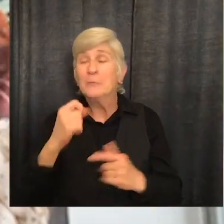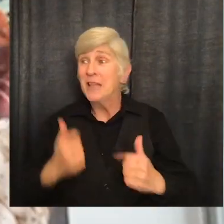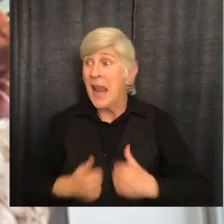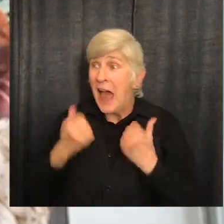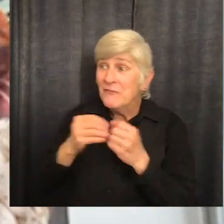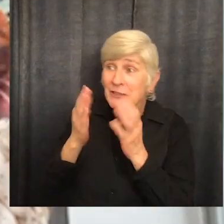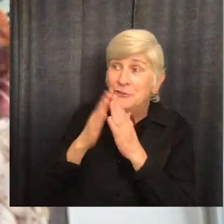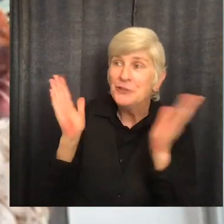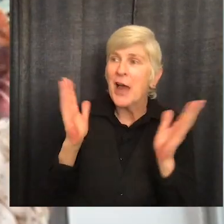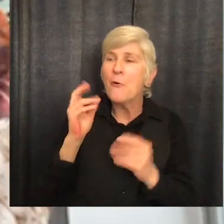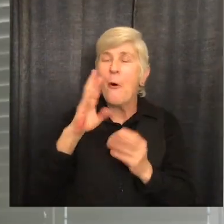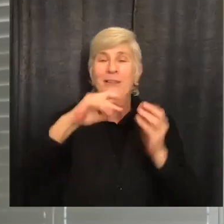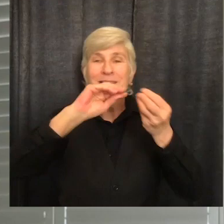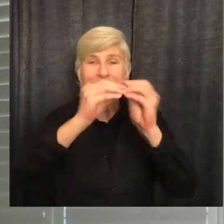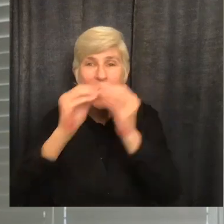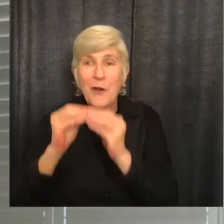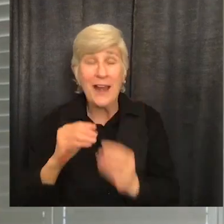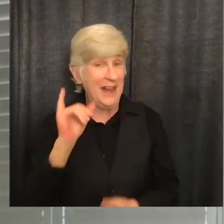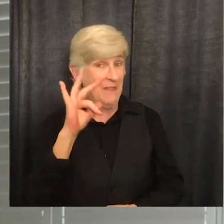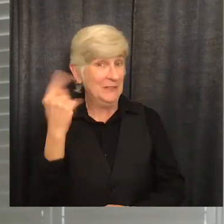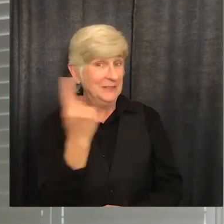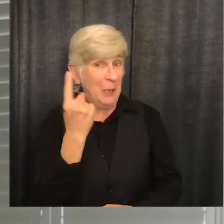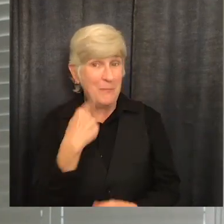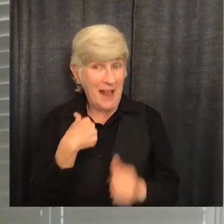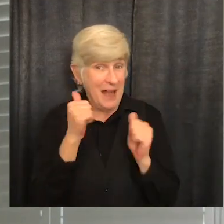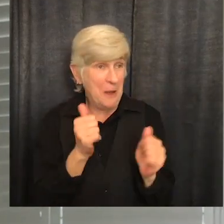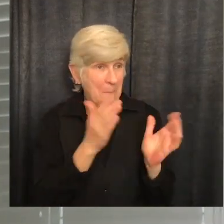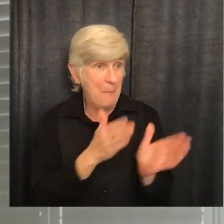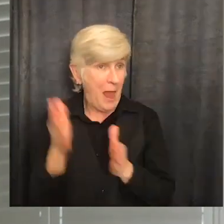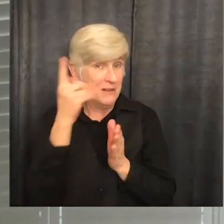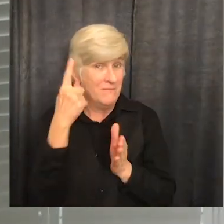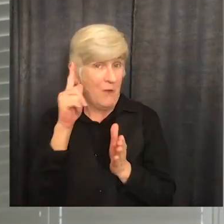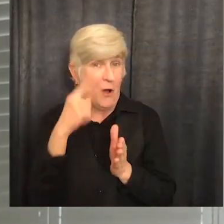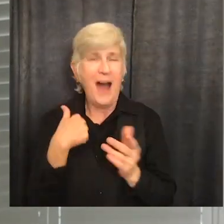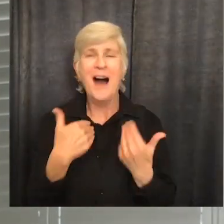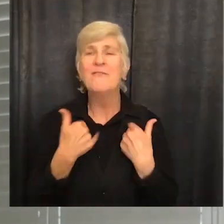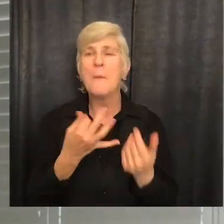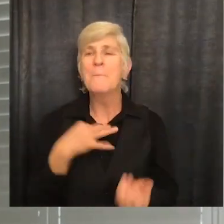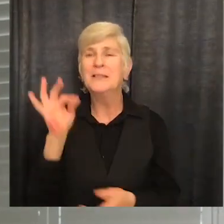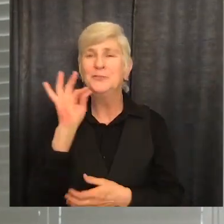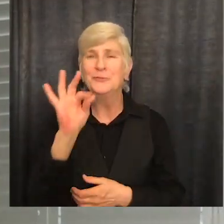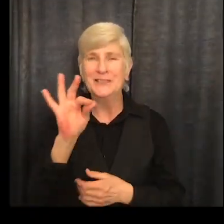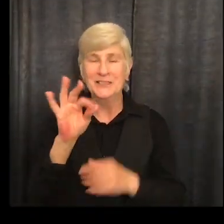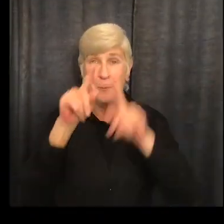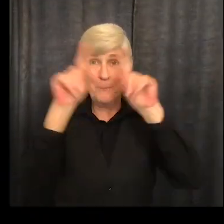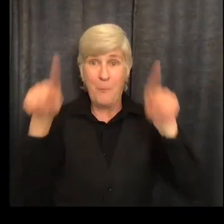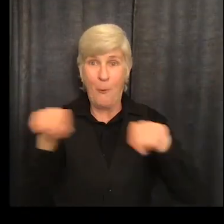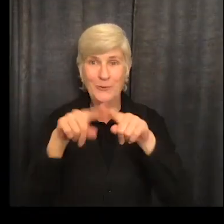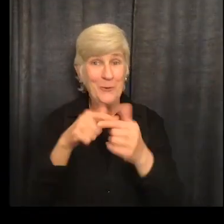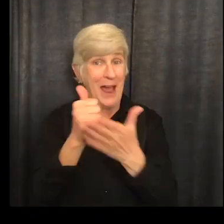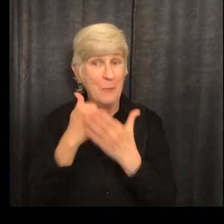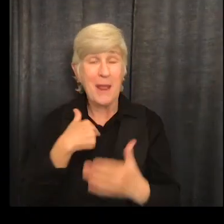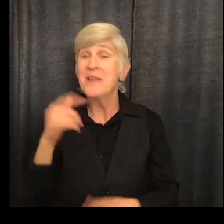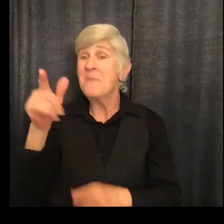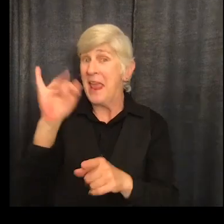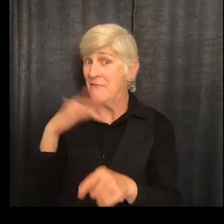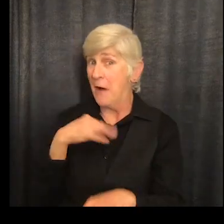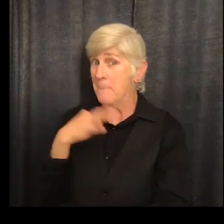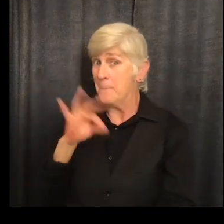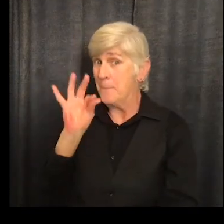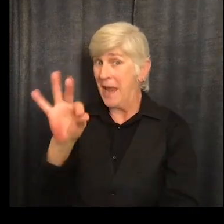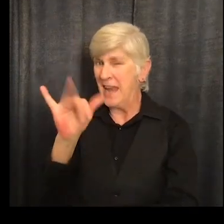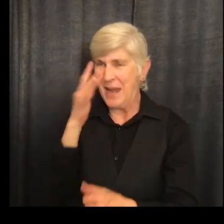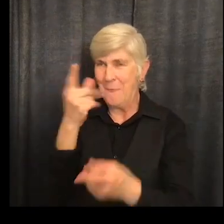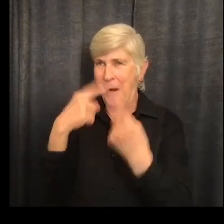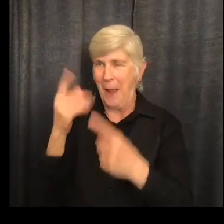in general or decorating. If there is something I can plan for, I have a Pinterest board to help me. If I pin it, you know, it will